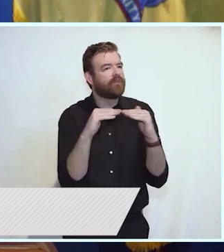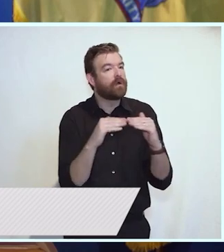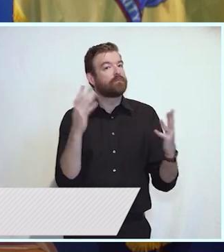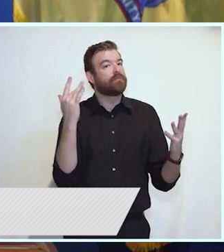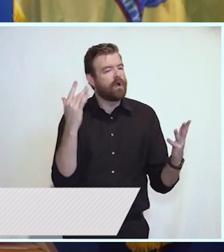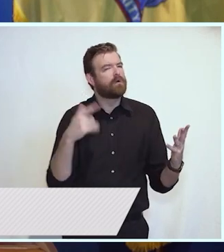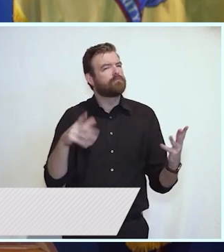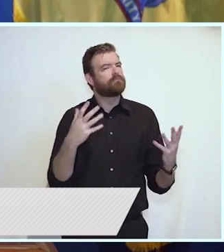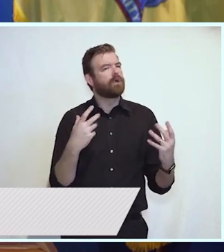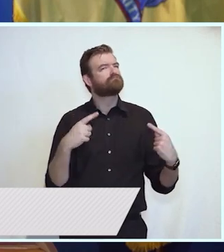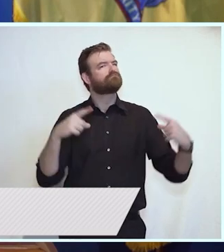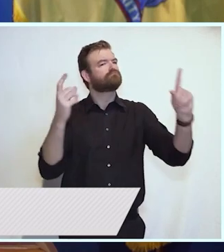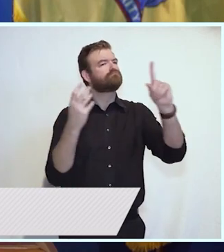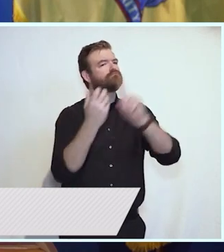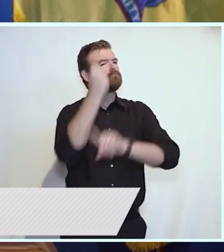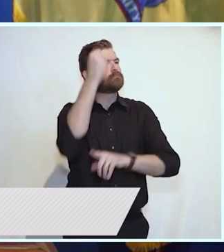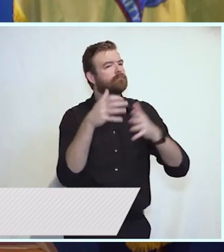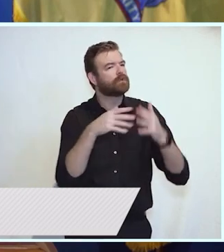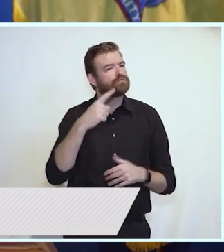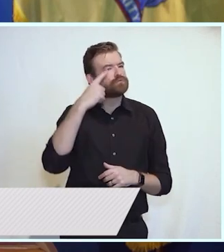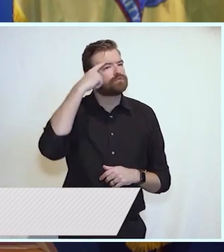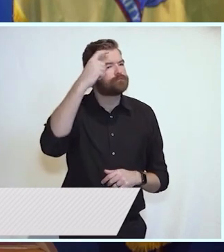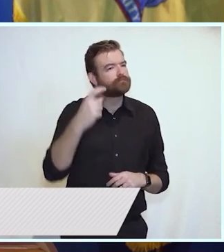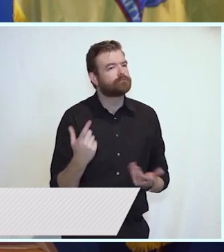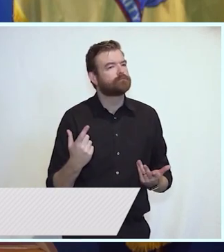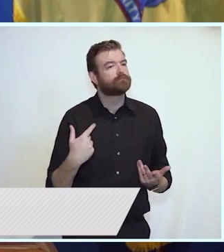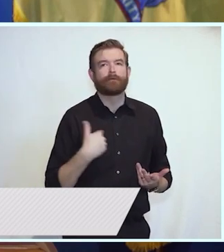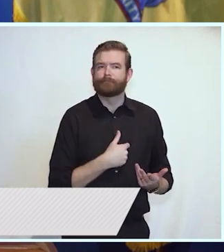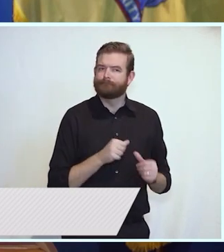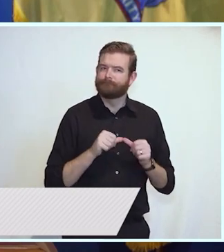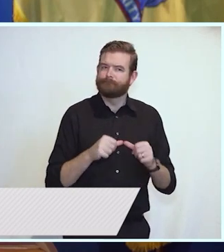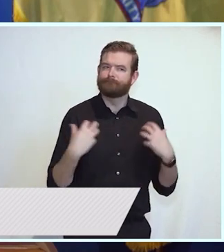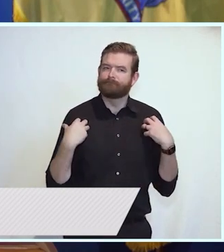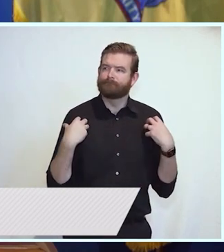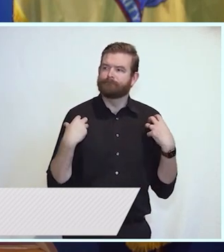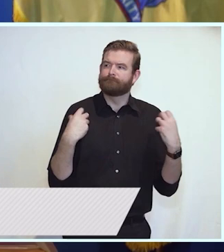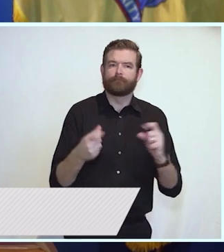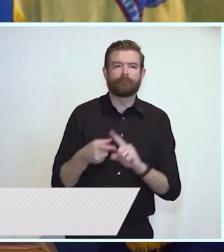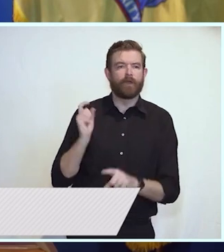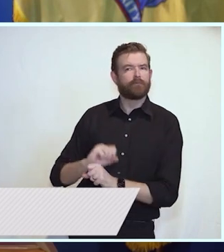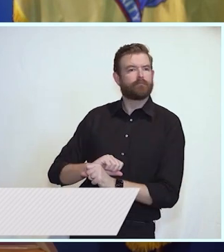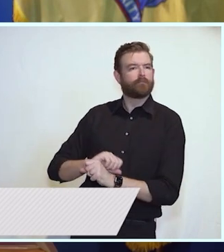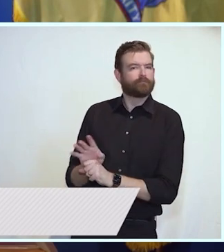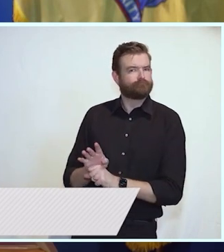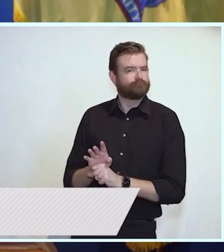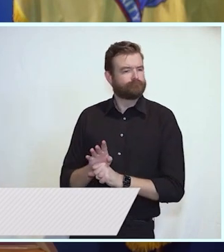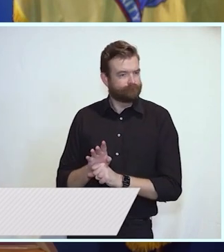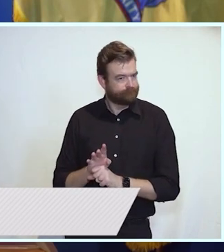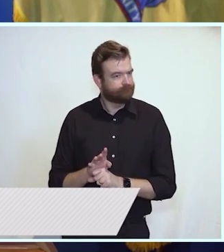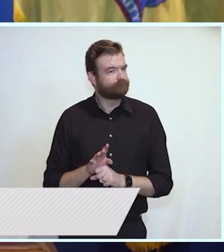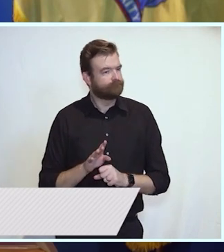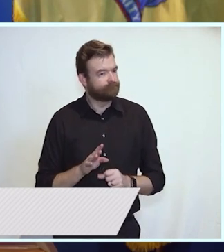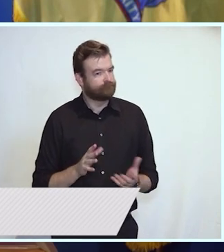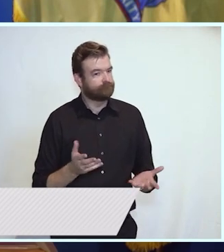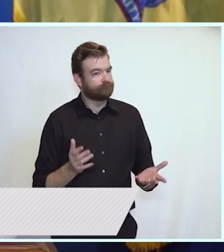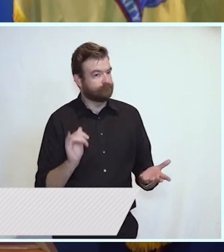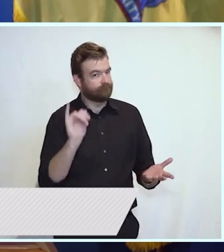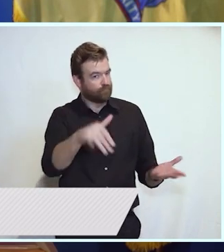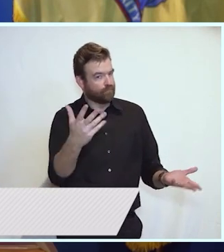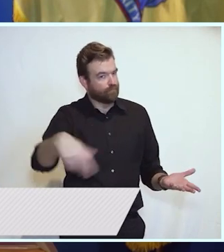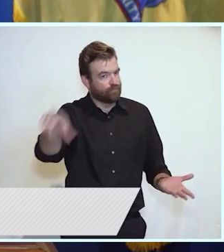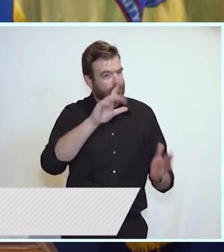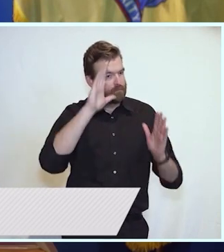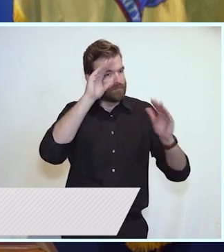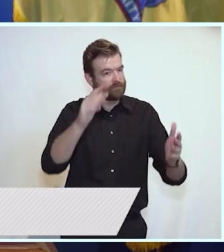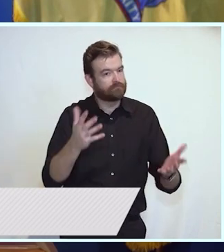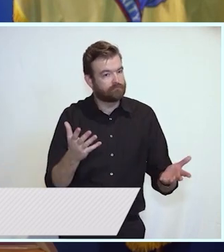And a New Jersey where we continue down the path of recovery from the pandemic together. together. This is what you